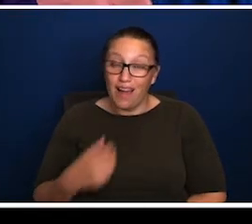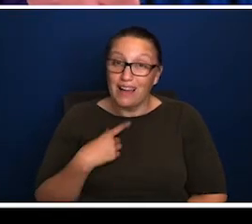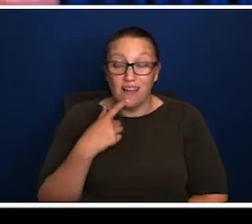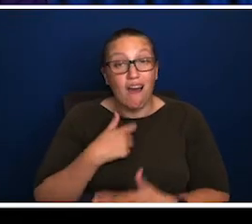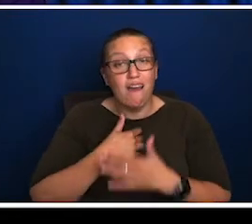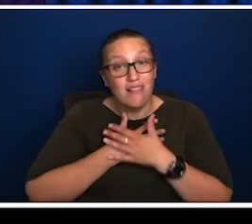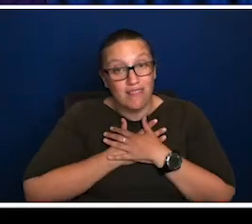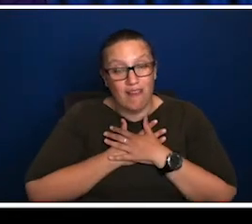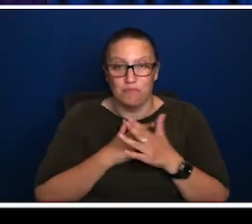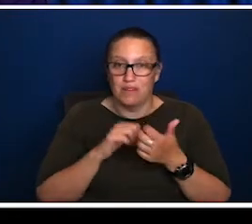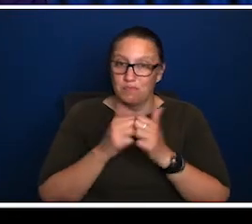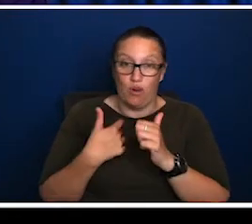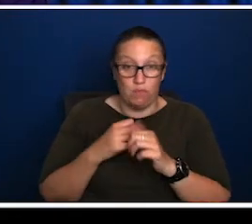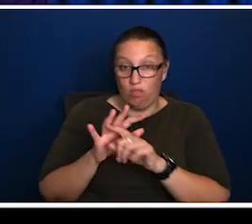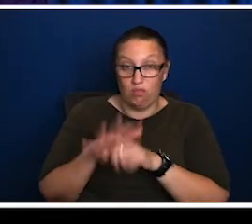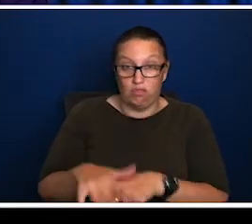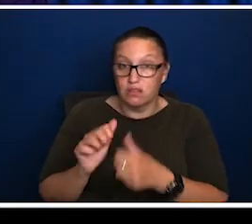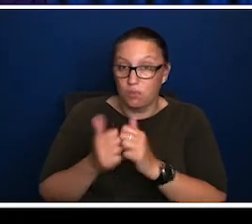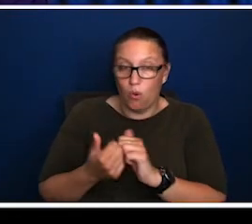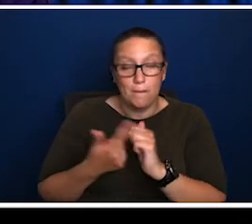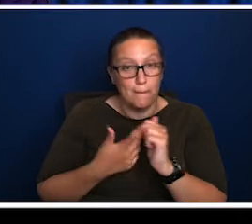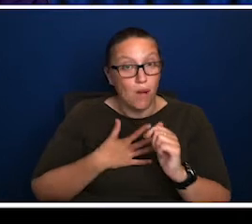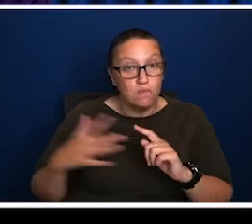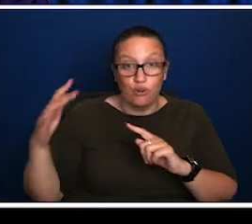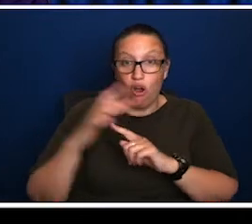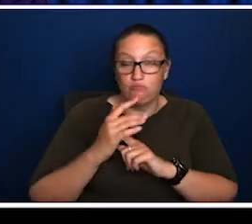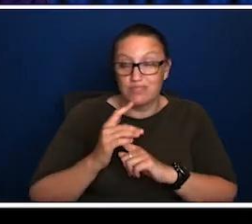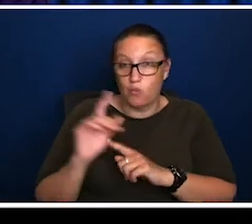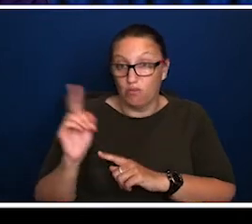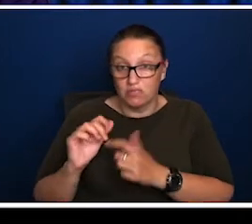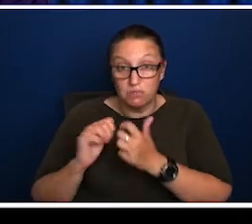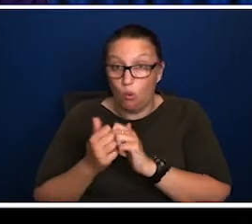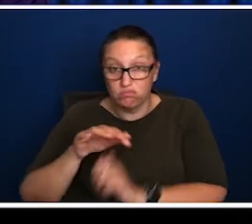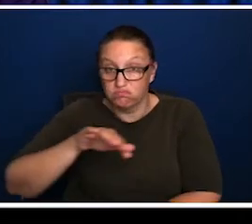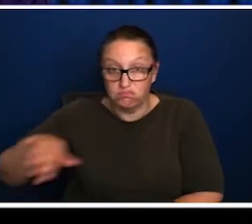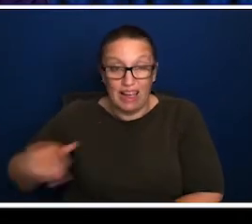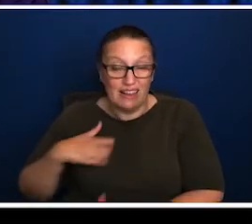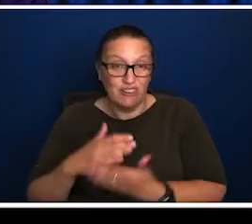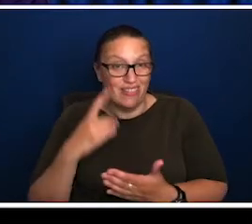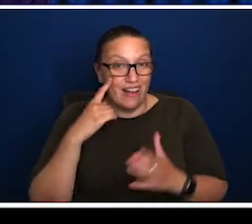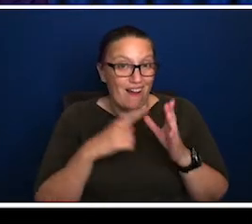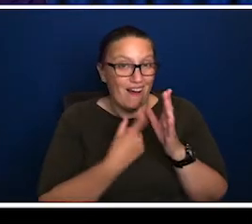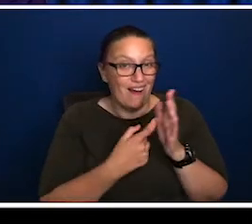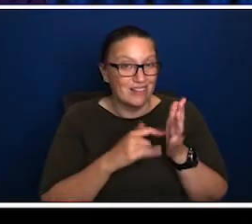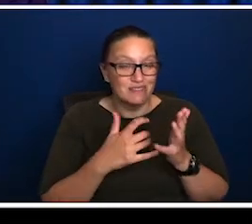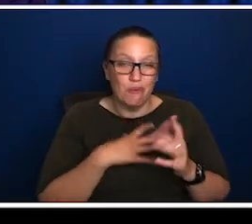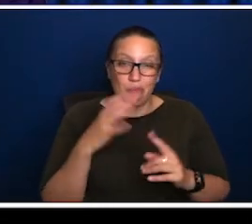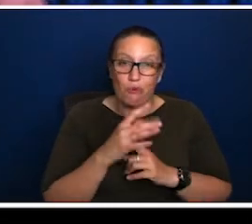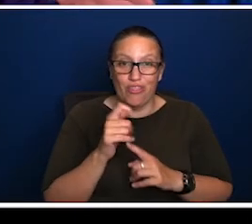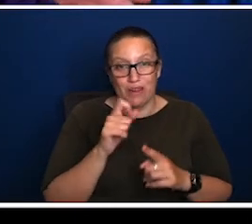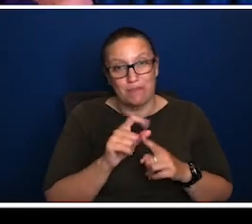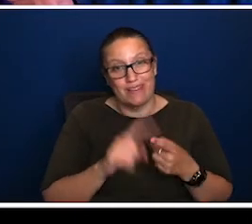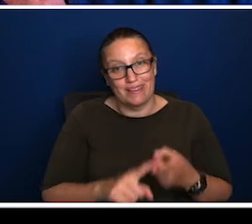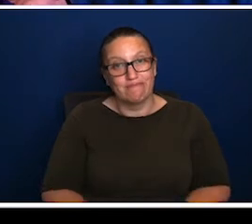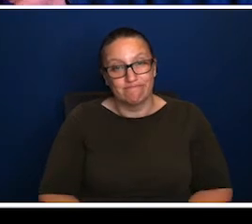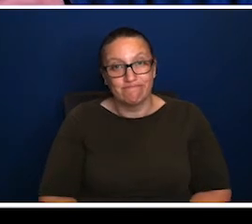be open in the arts sphere, not in the sports sphere. And I say, as I say, I've got to reiterate, say this as someone who loves their sport, that wouldn't be my priority.